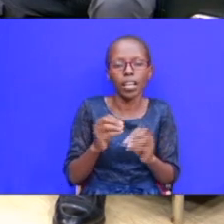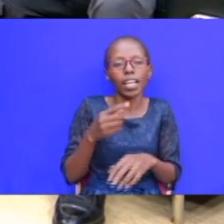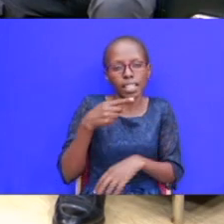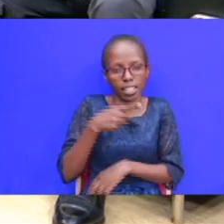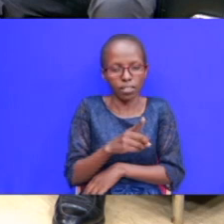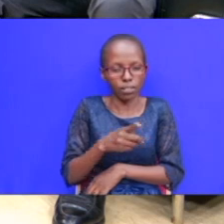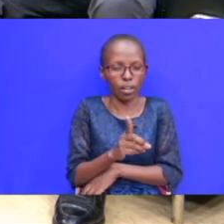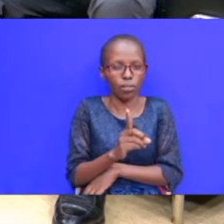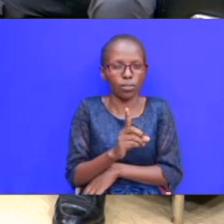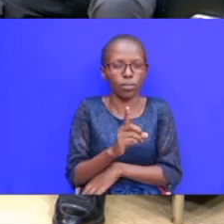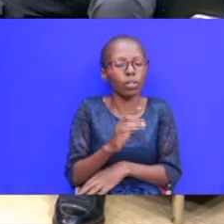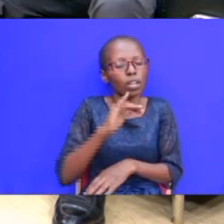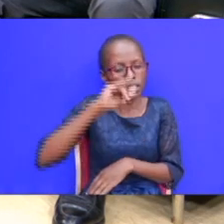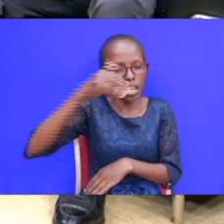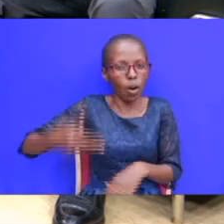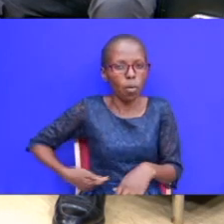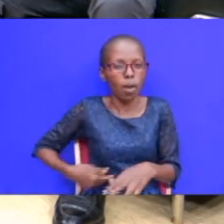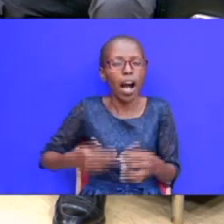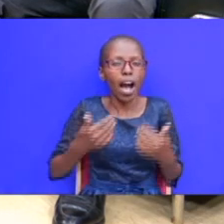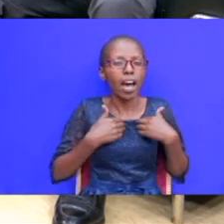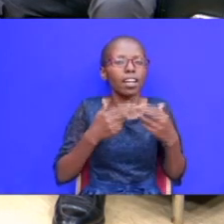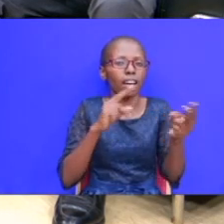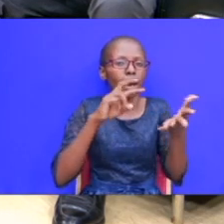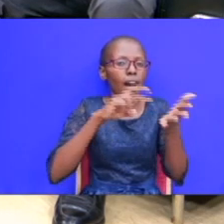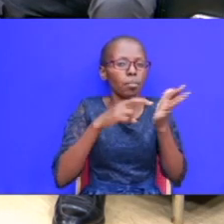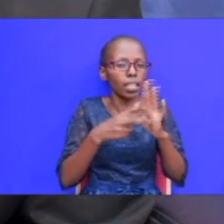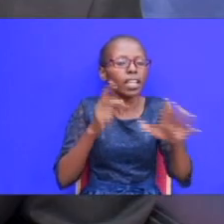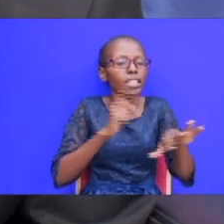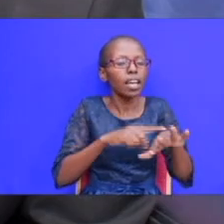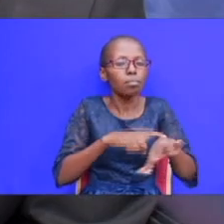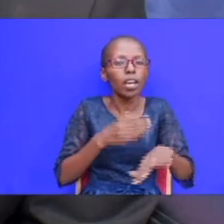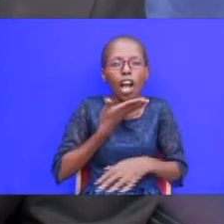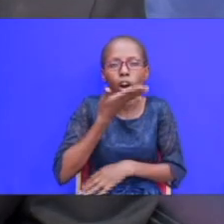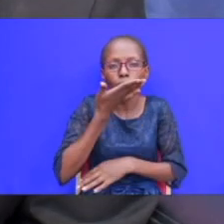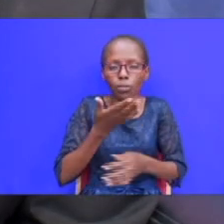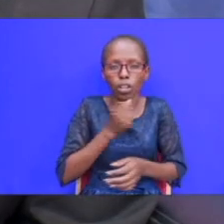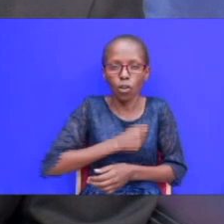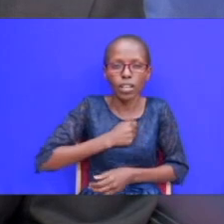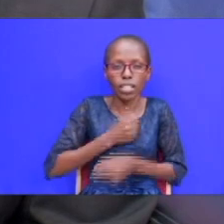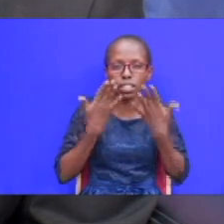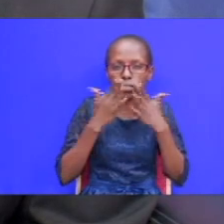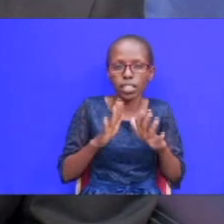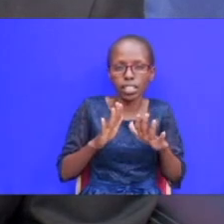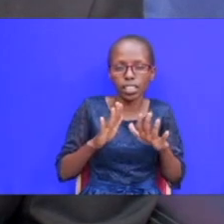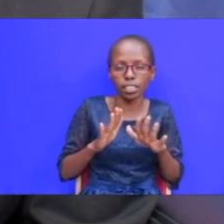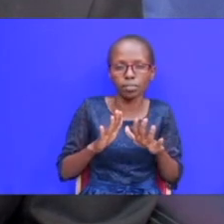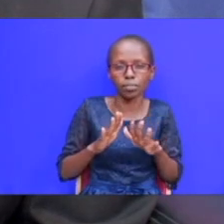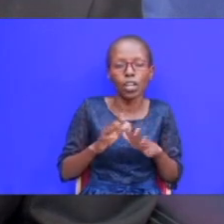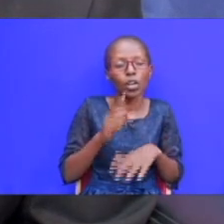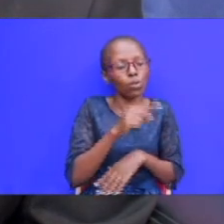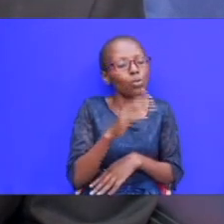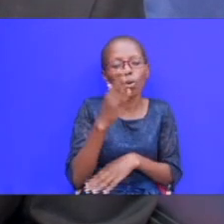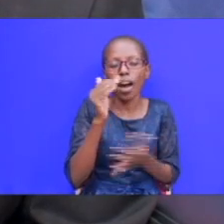and that name jacob had a meaning so when he confesses that god now comes and tells him that you you are no